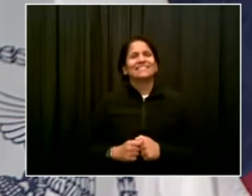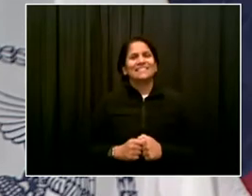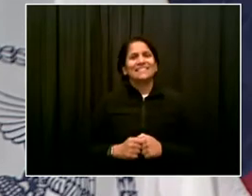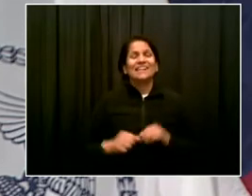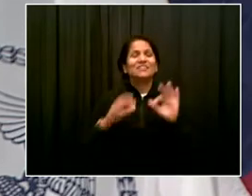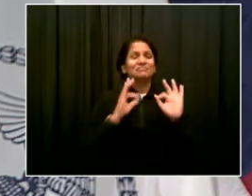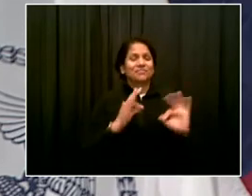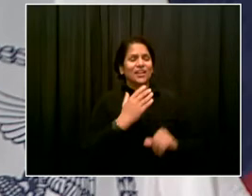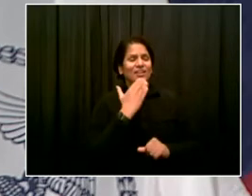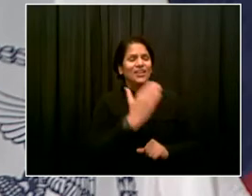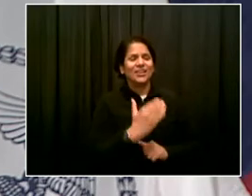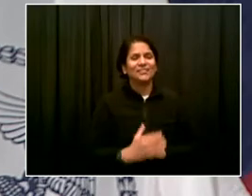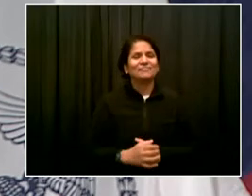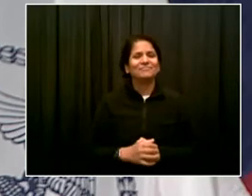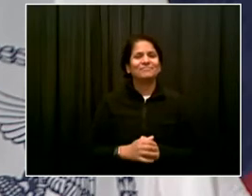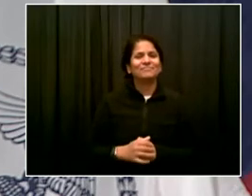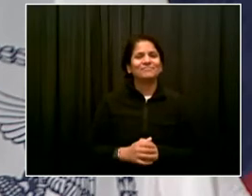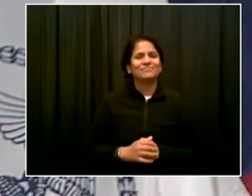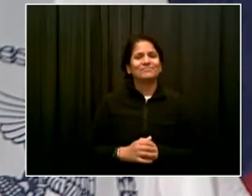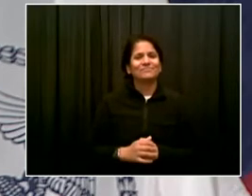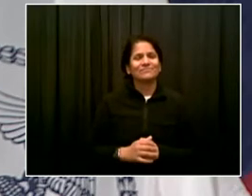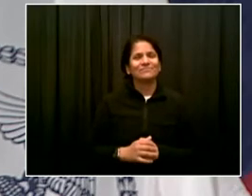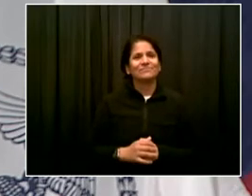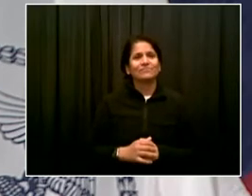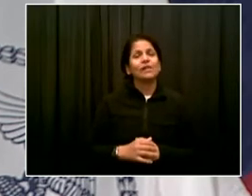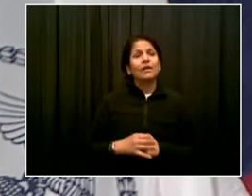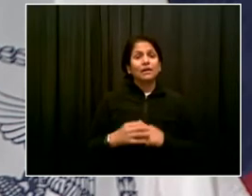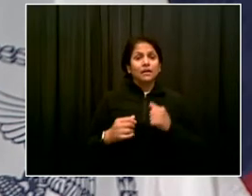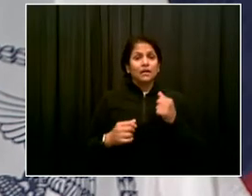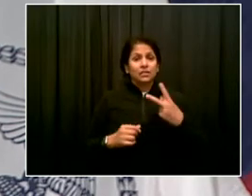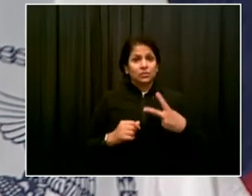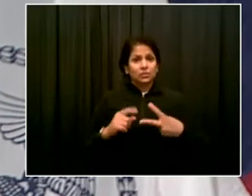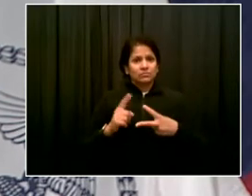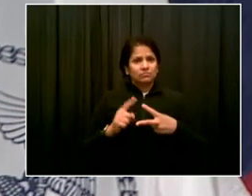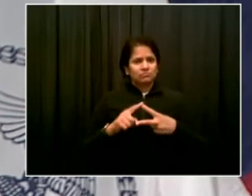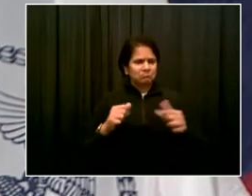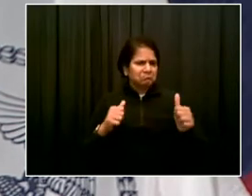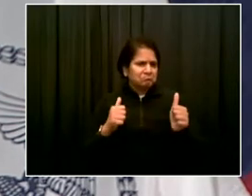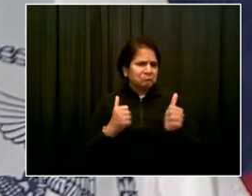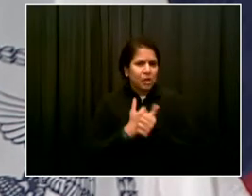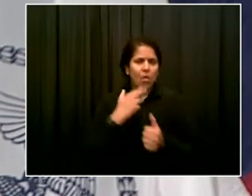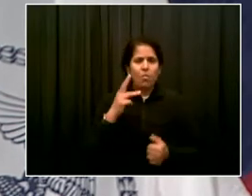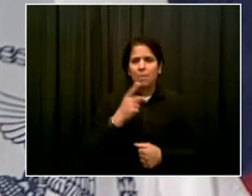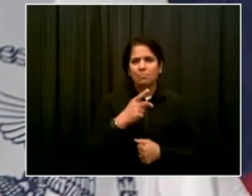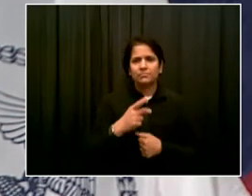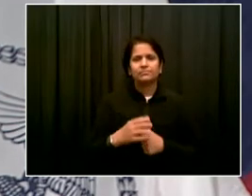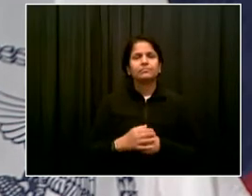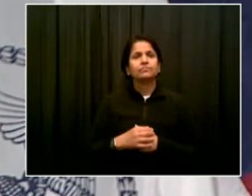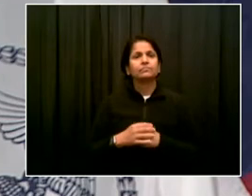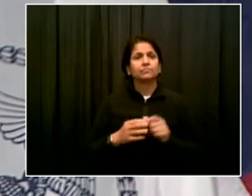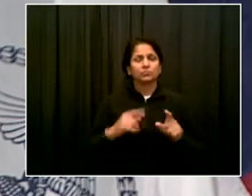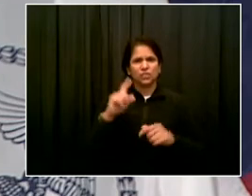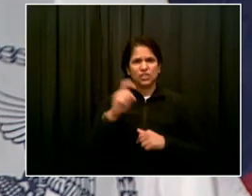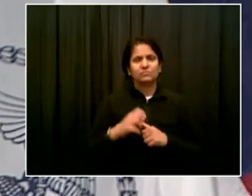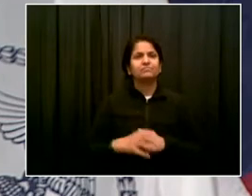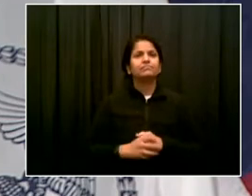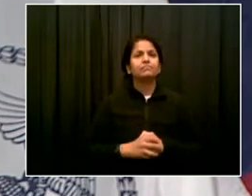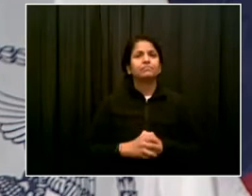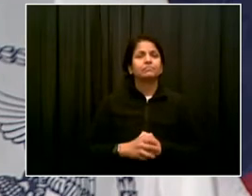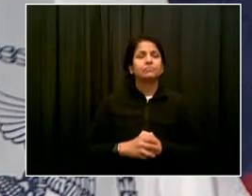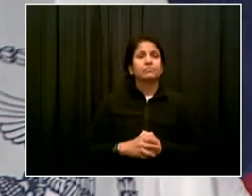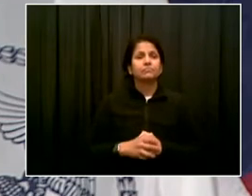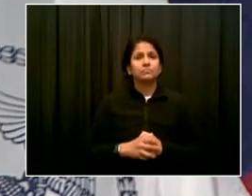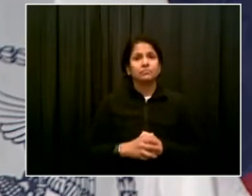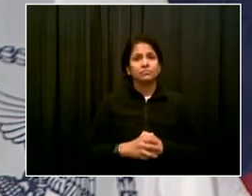I wanted to follow up on Juliet's question because such a huge effort was made to vaccinate